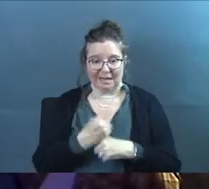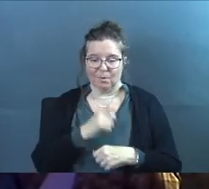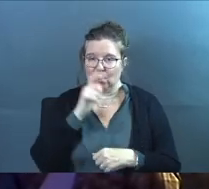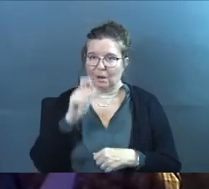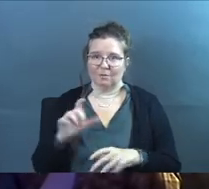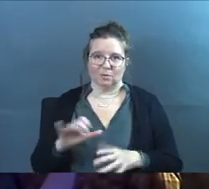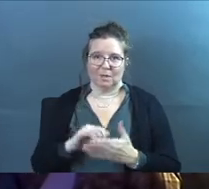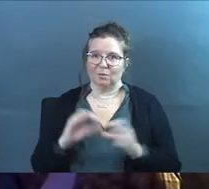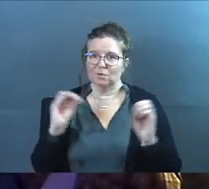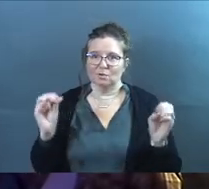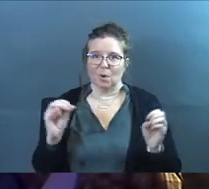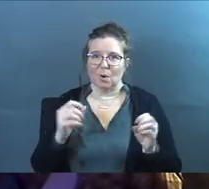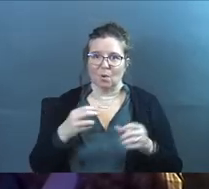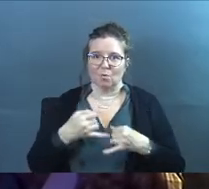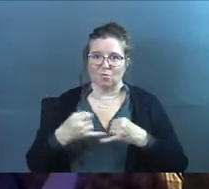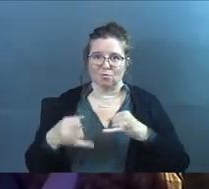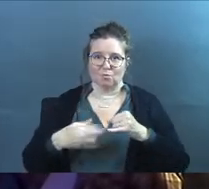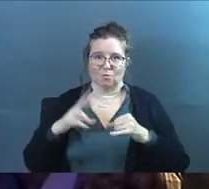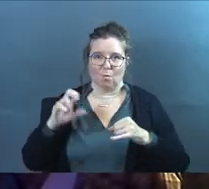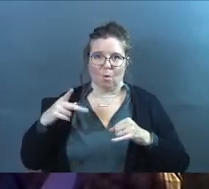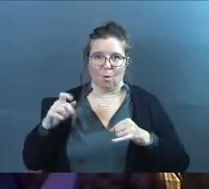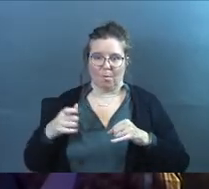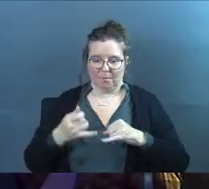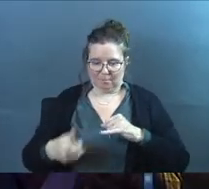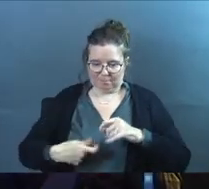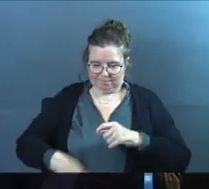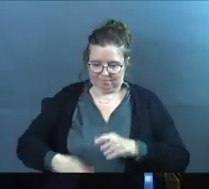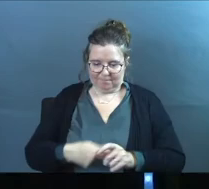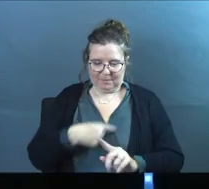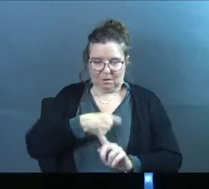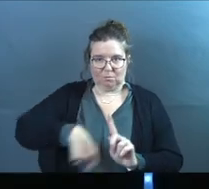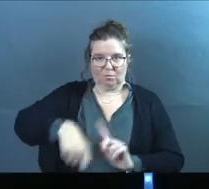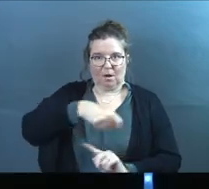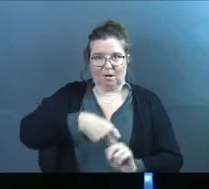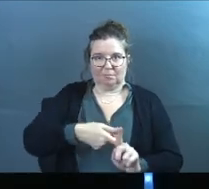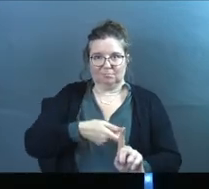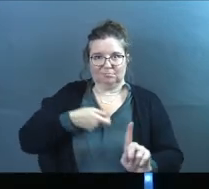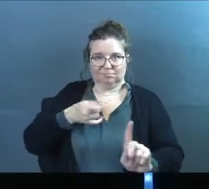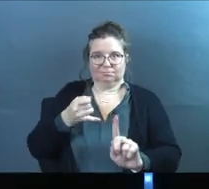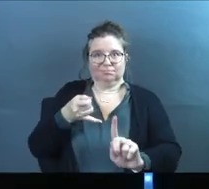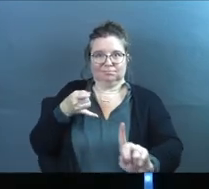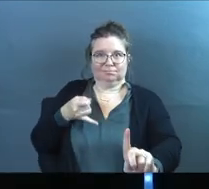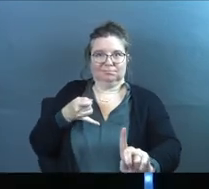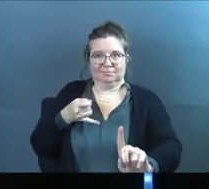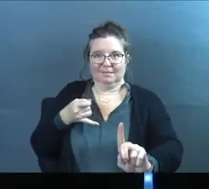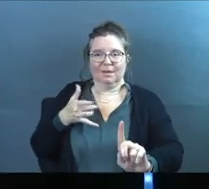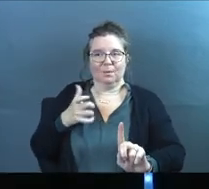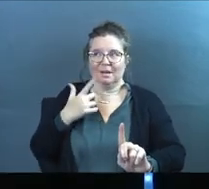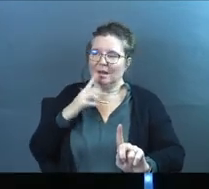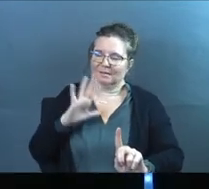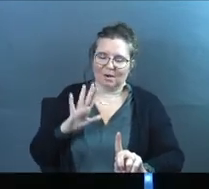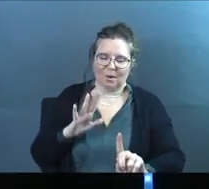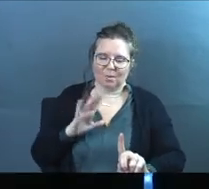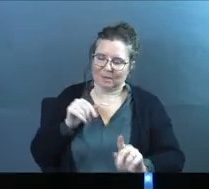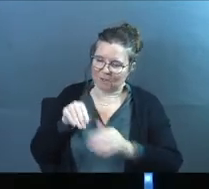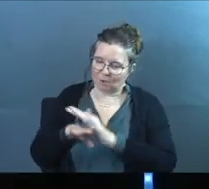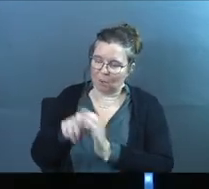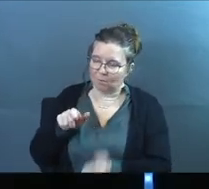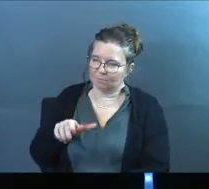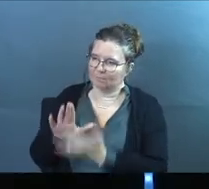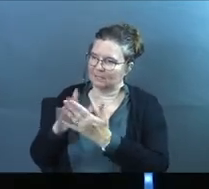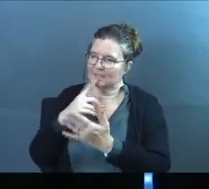we don't have to do that. There's no rope. There's none of that. We just get to go in and say, here I am, a mess and all, God.